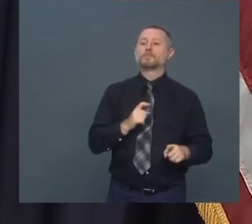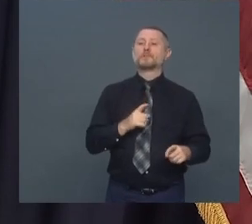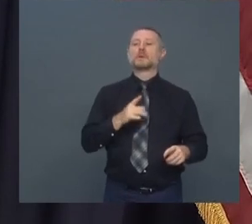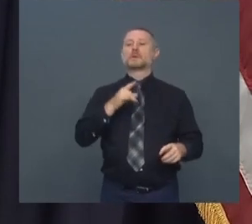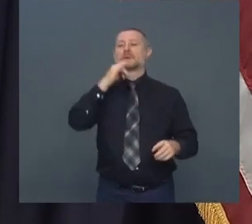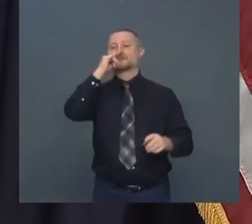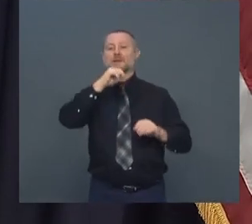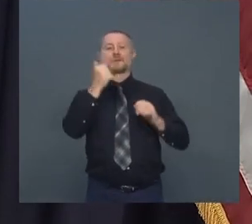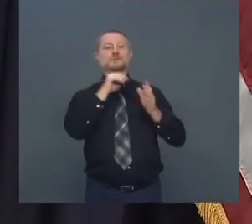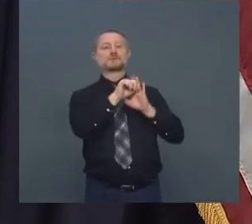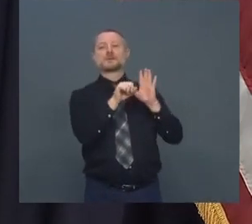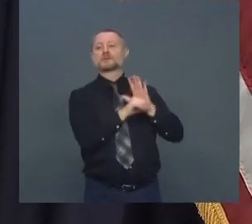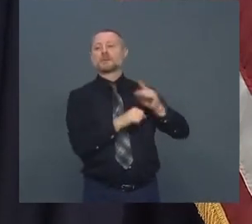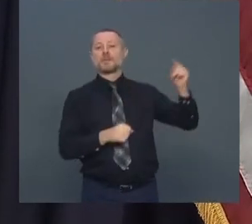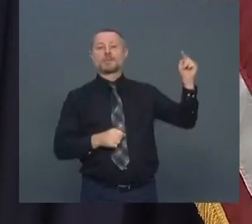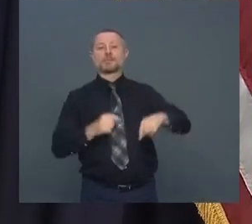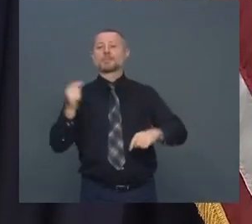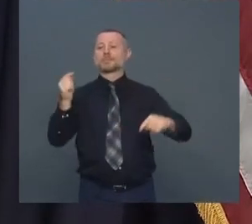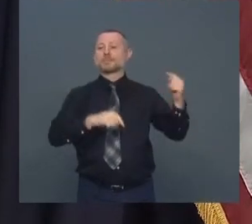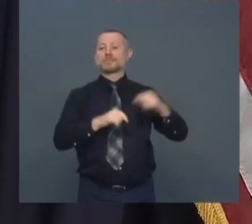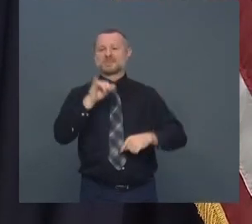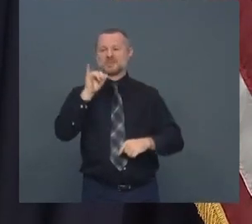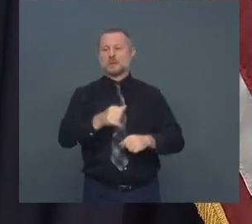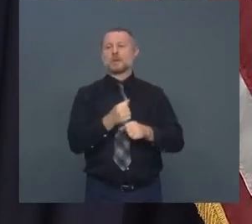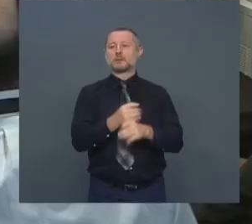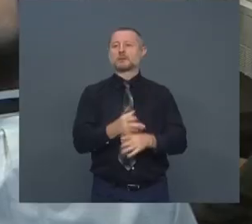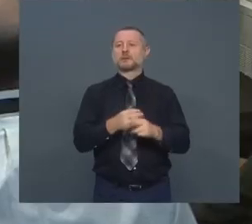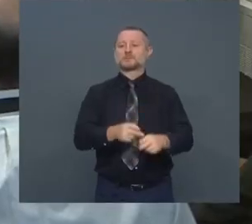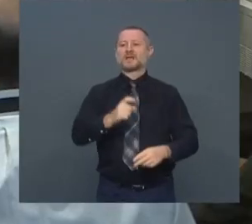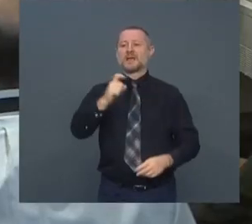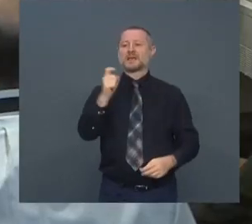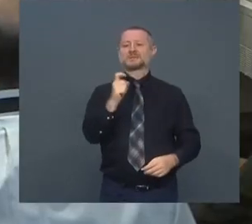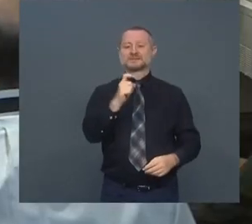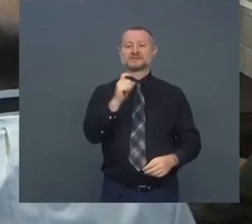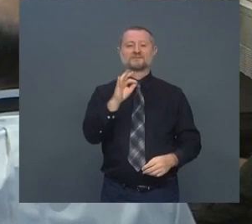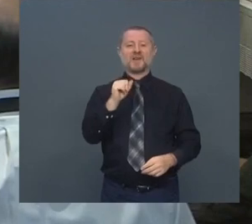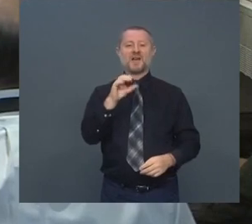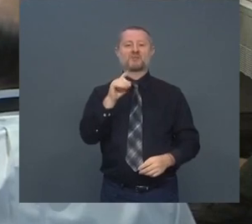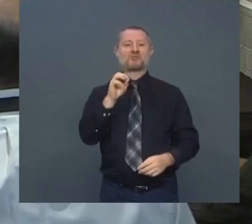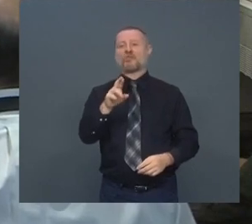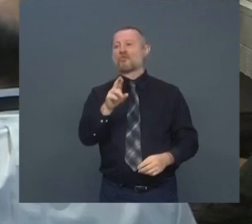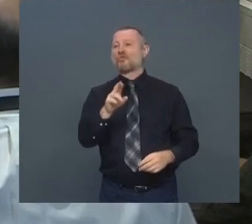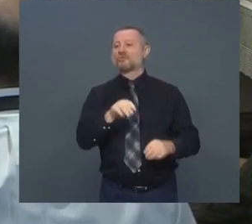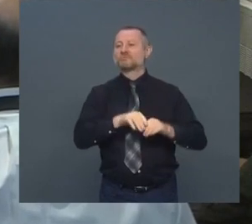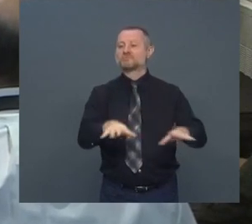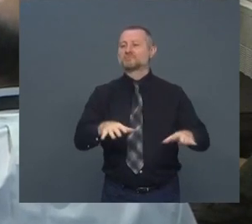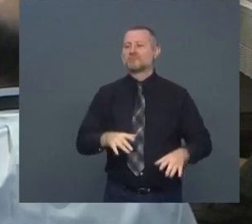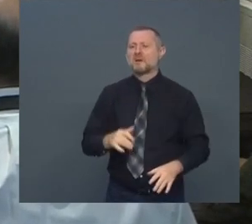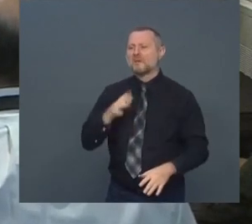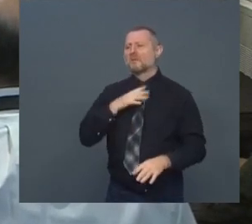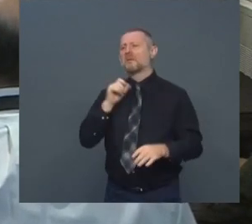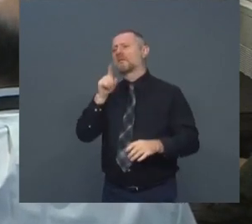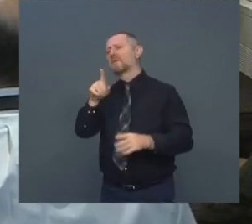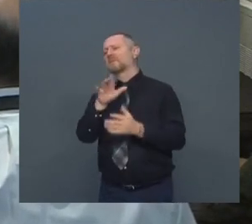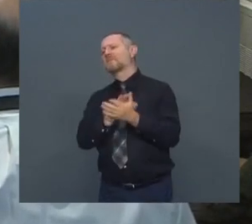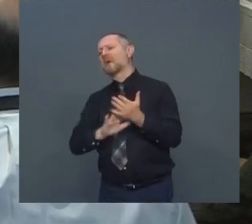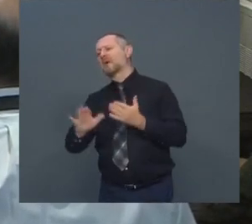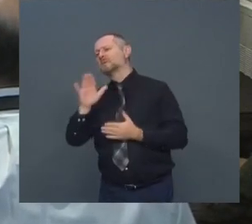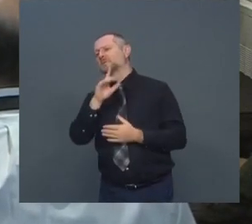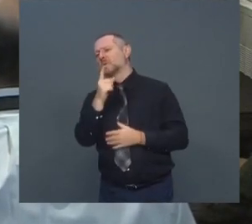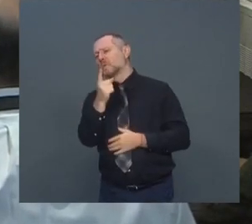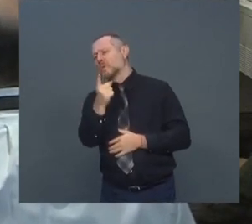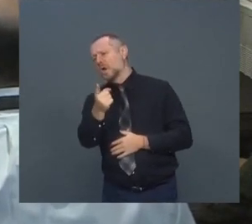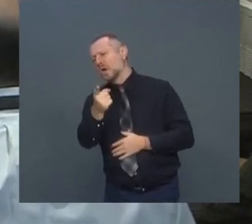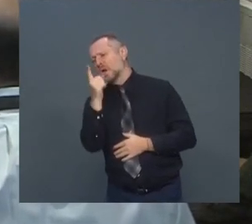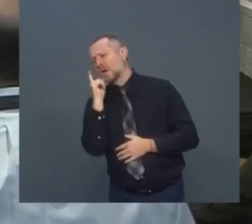from other states. And so that is the X factor here with colleges. I want point clarity on the colleges, Governor. You said 100 people have